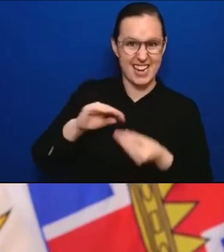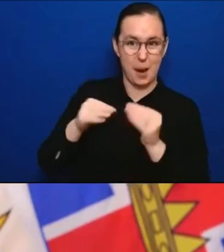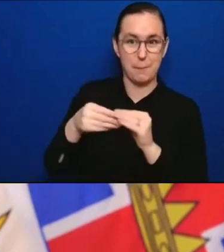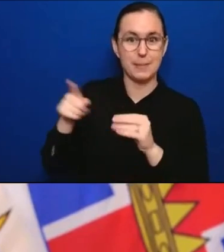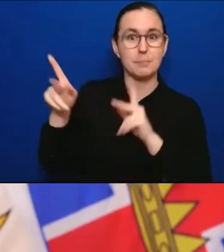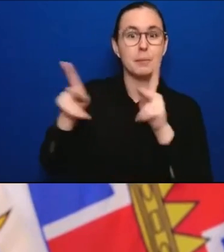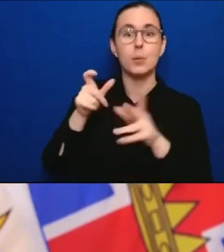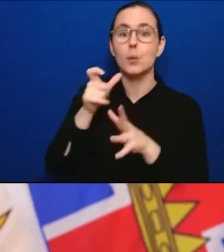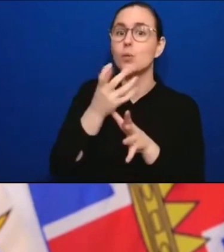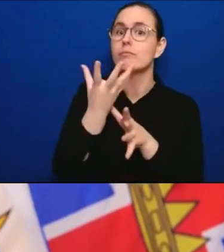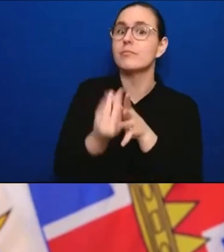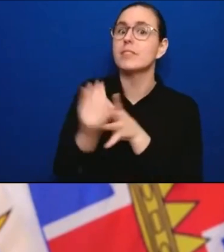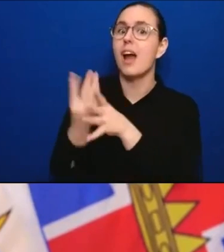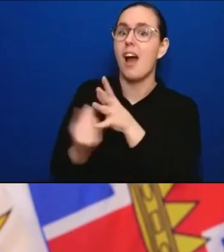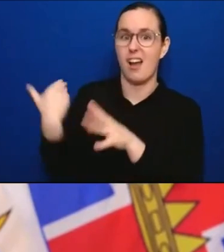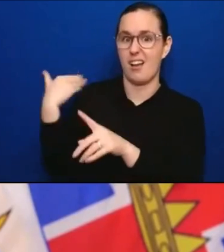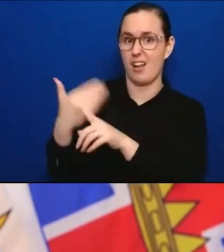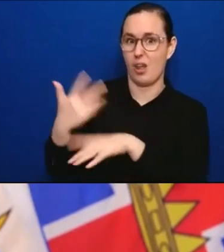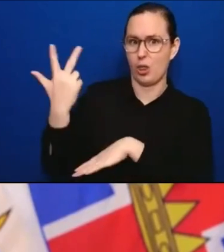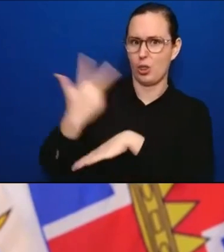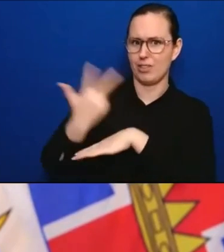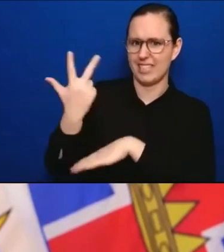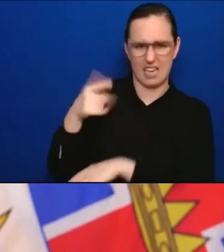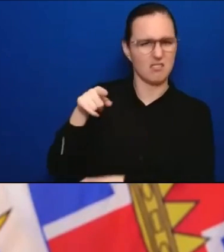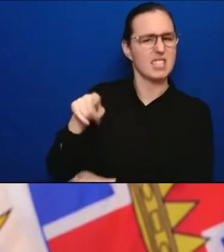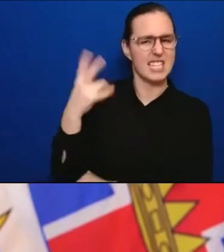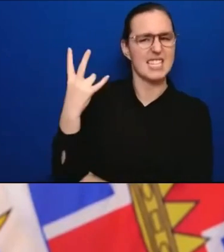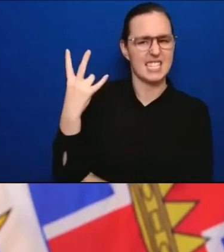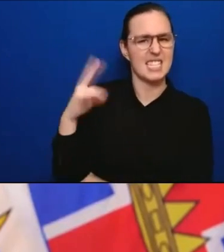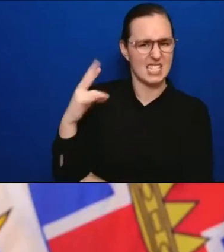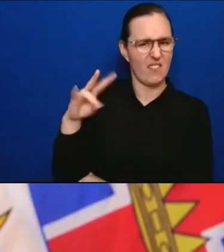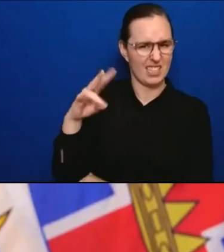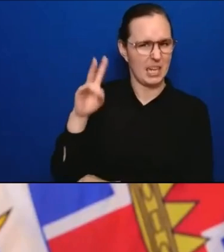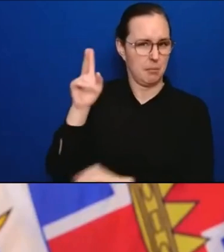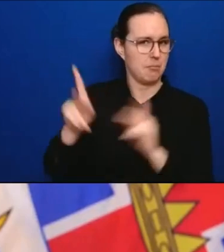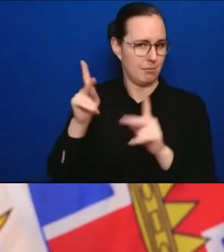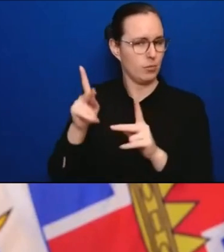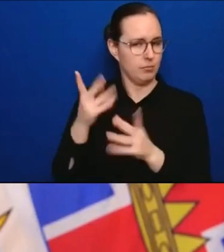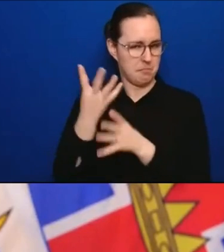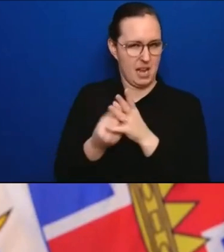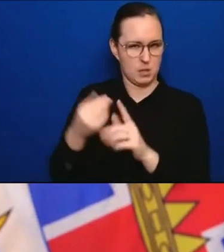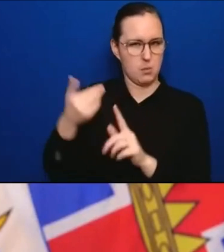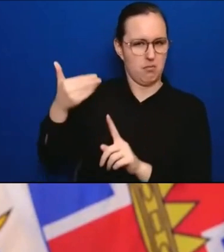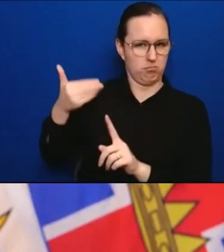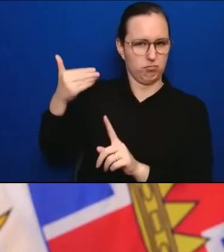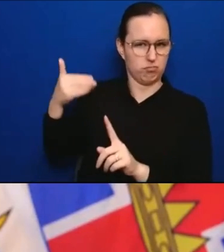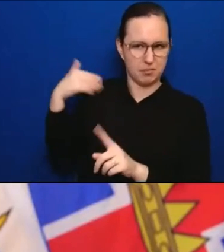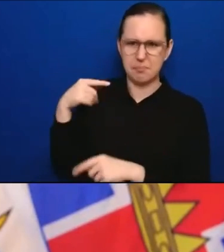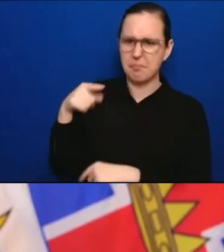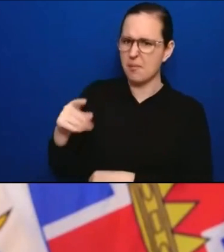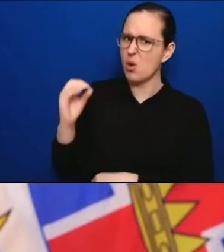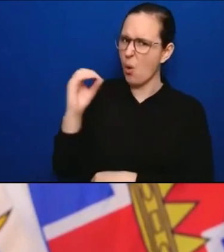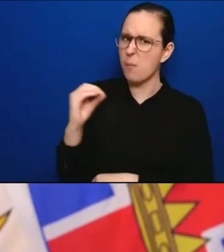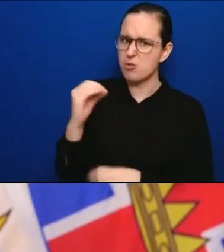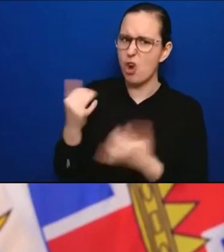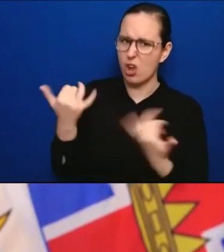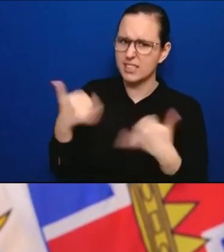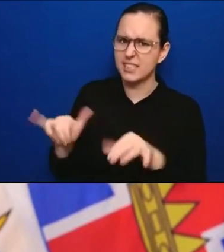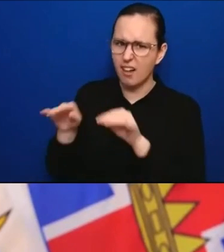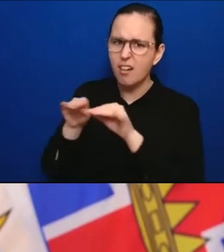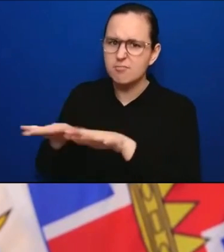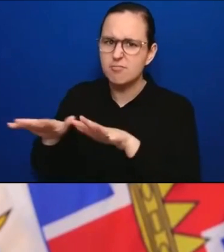that three-day period. you know, as Omicron continues to spread, as you're aware, about one in 10 cases